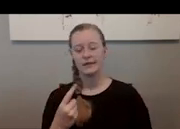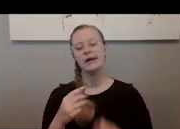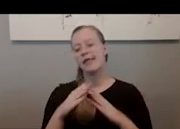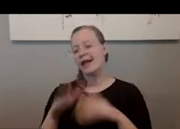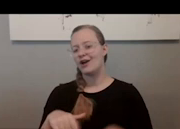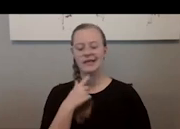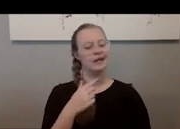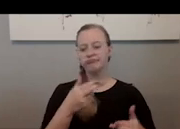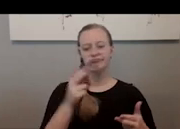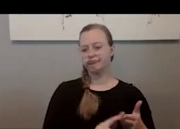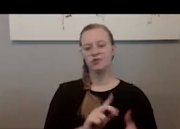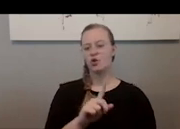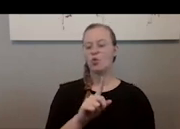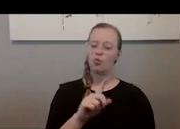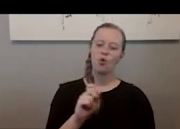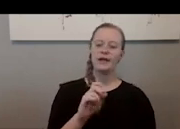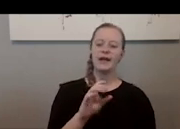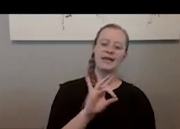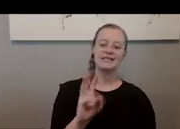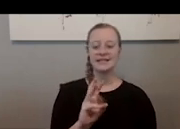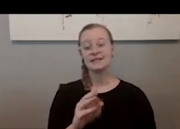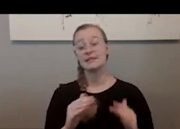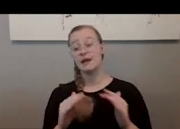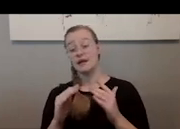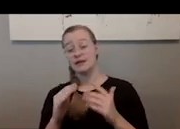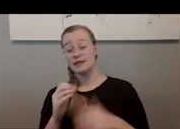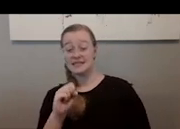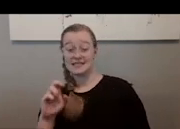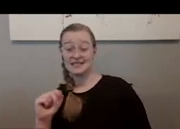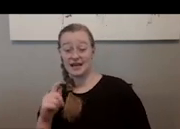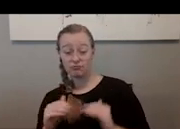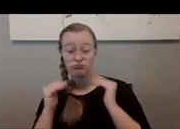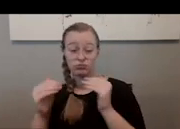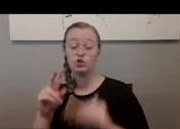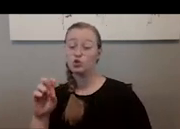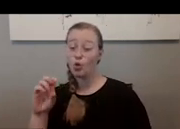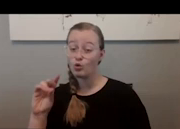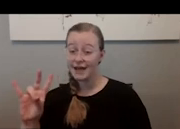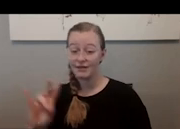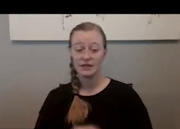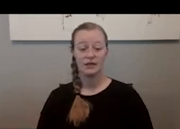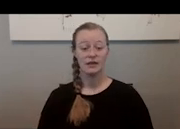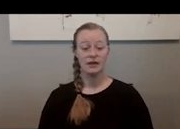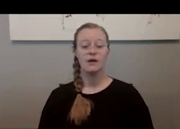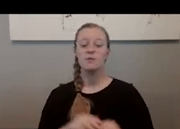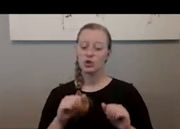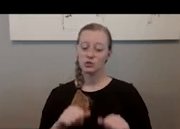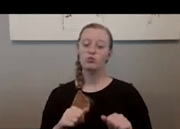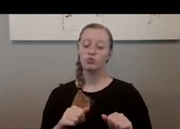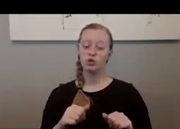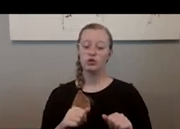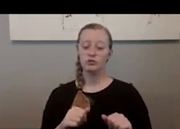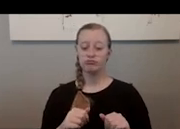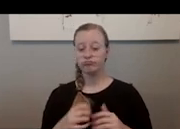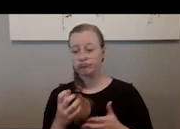$186 million. The Senate brought it up to $207 million. We were able to defeat two floor amendments on the